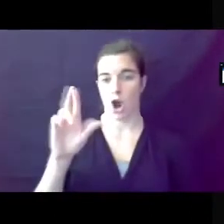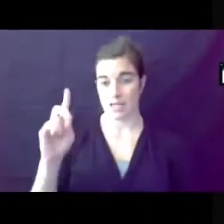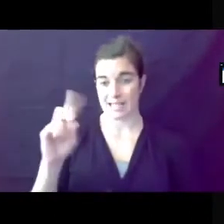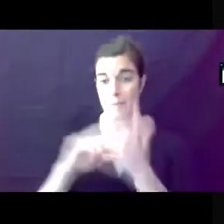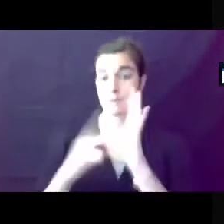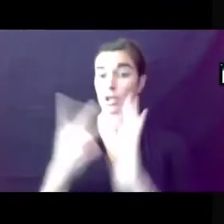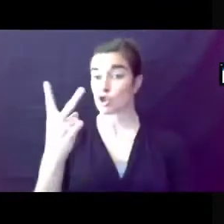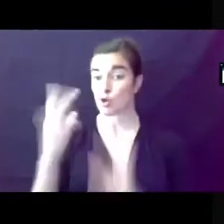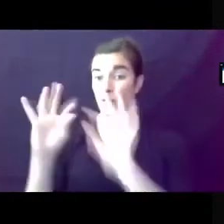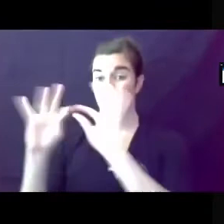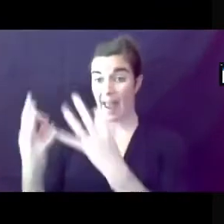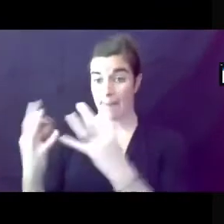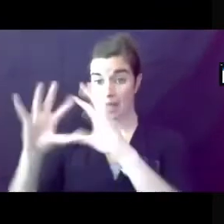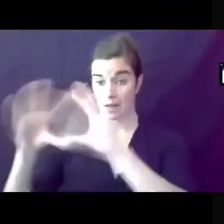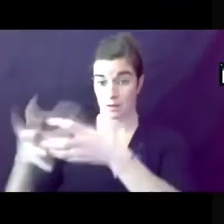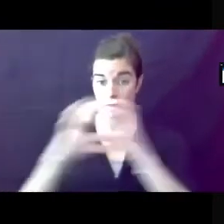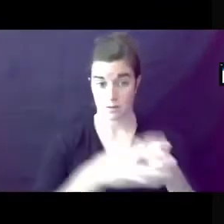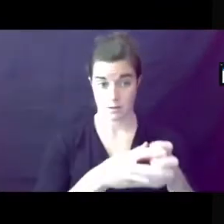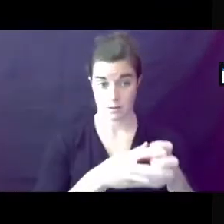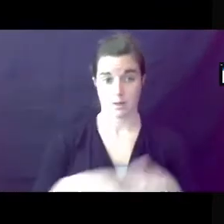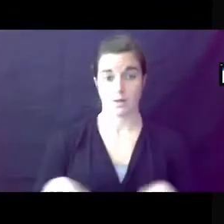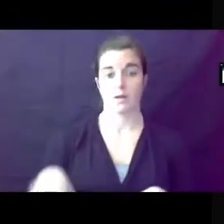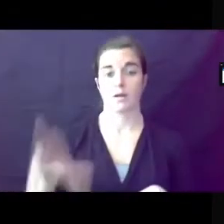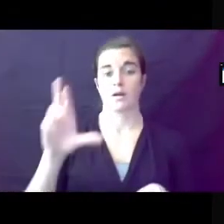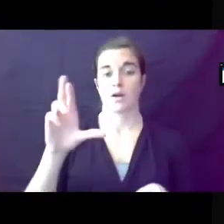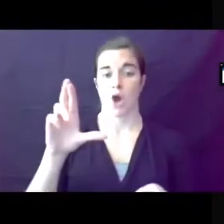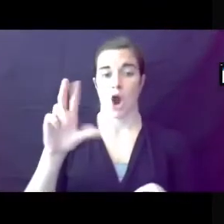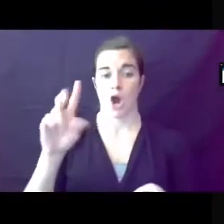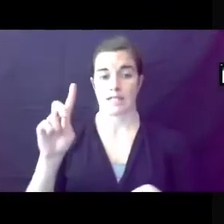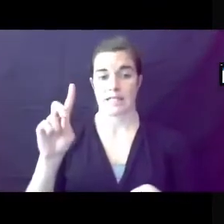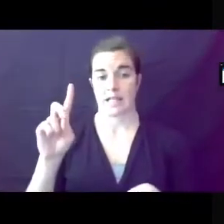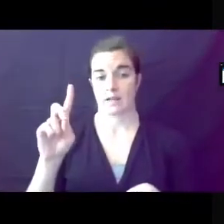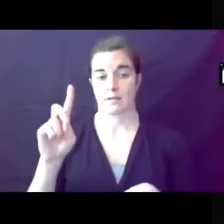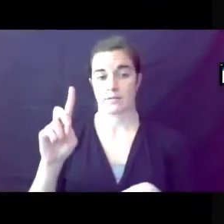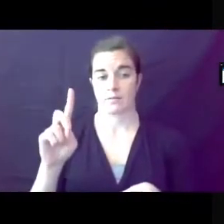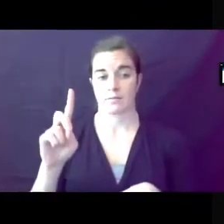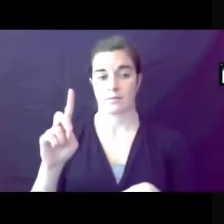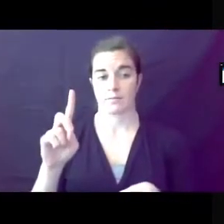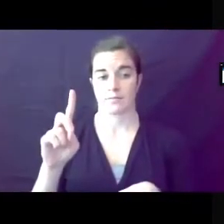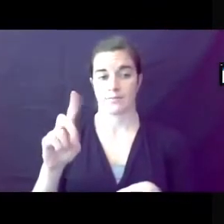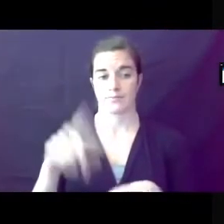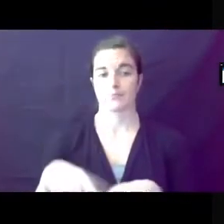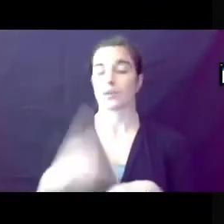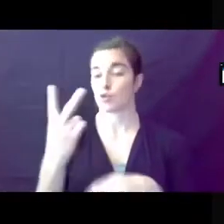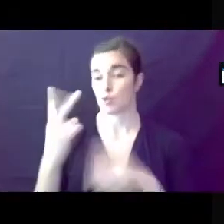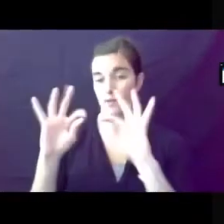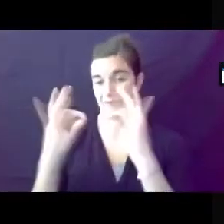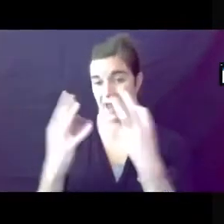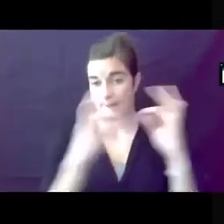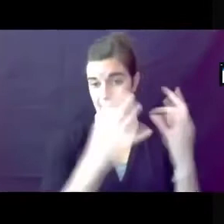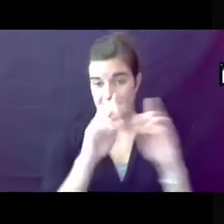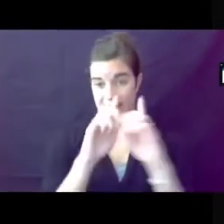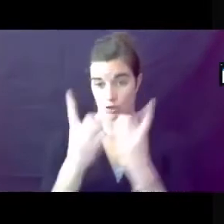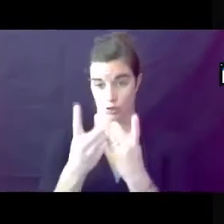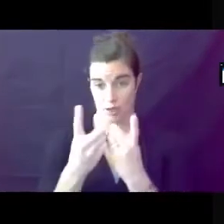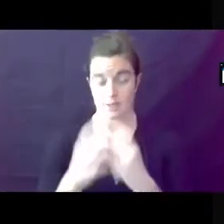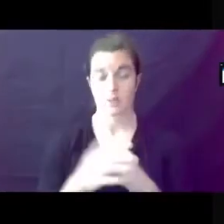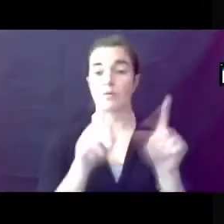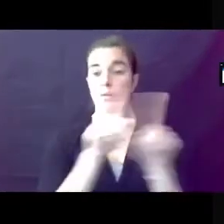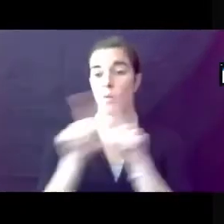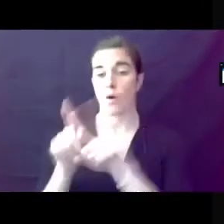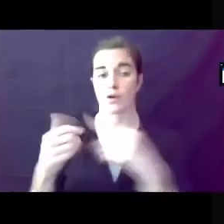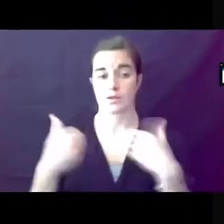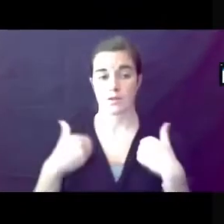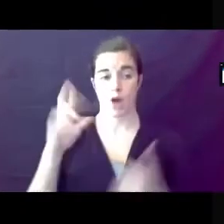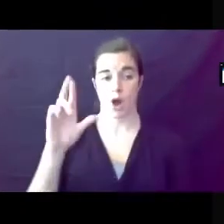as well as the RD MV, which is the Mill Village District's RD two-family district. We also have our